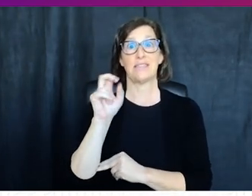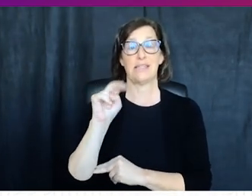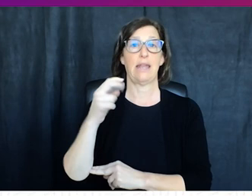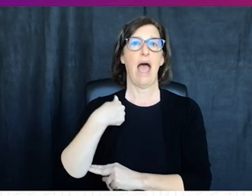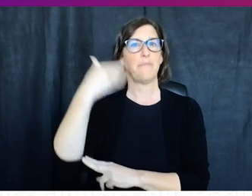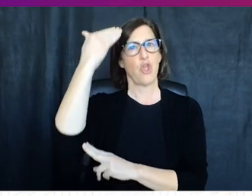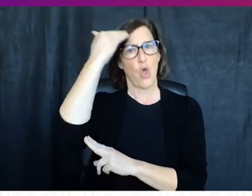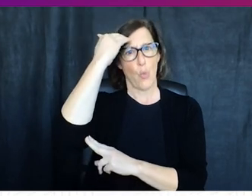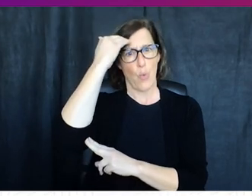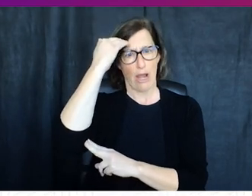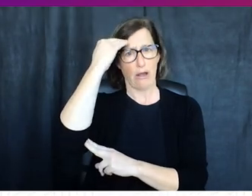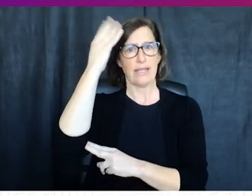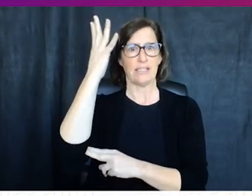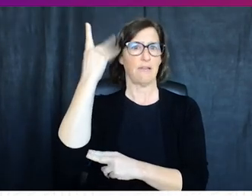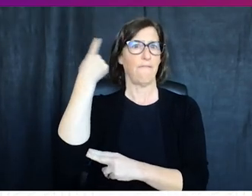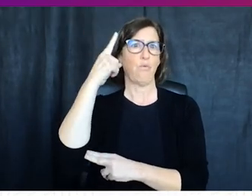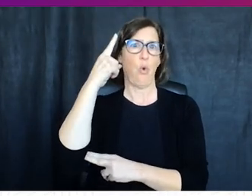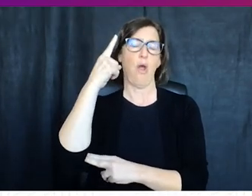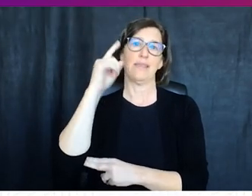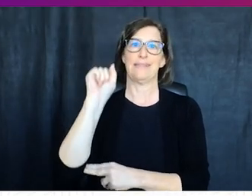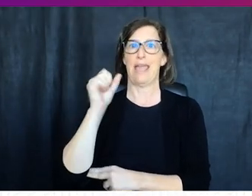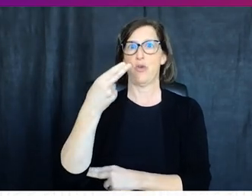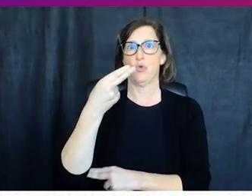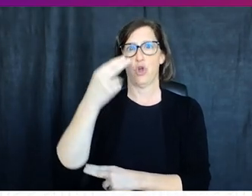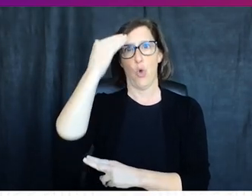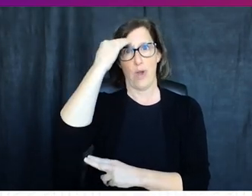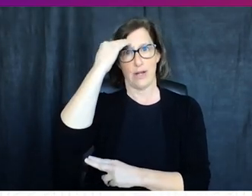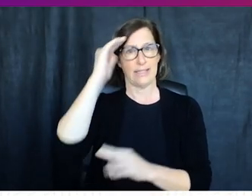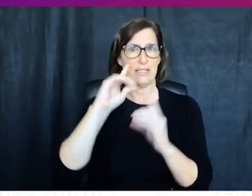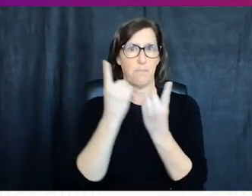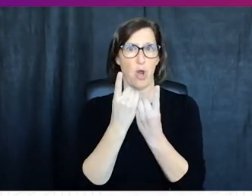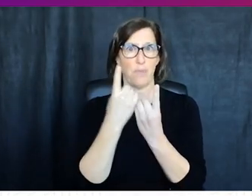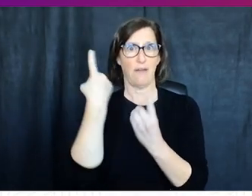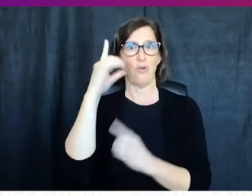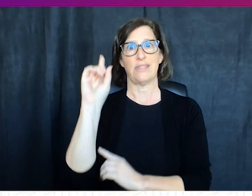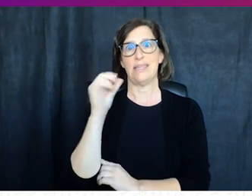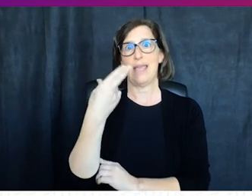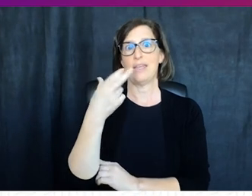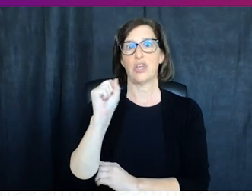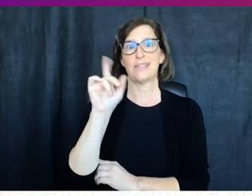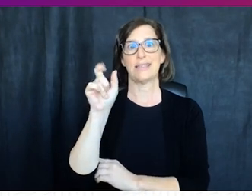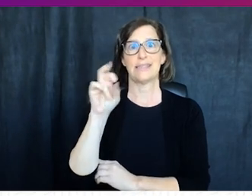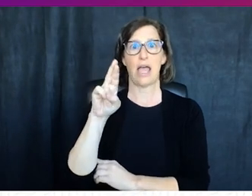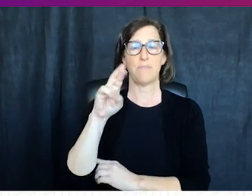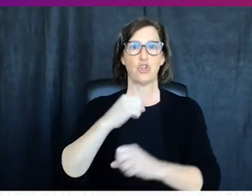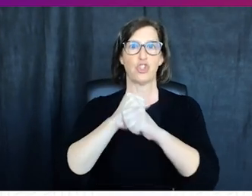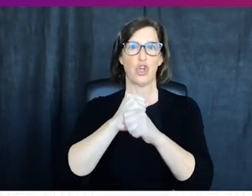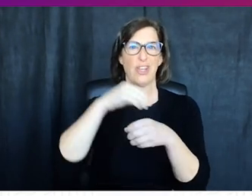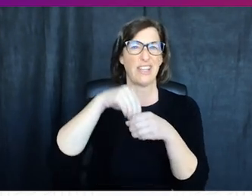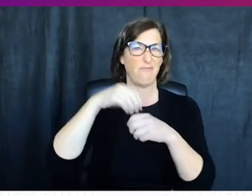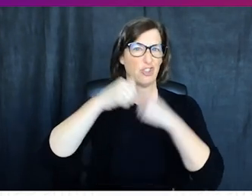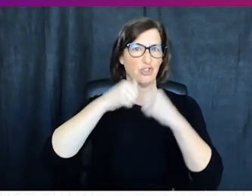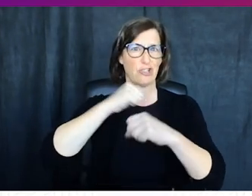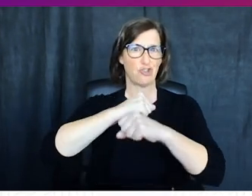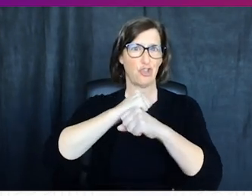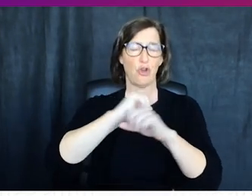i'm the awareness and outreach section chief for the stakeholder engagement division at the department of homeland security's cyber security and infrastructure